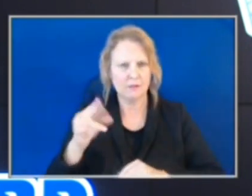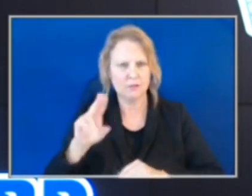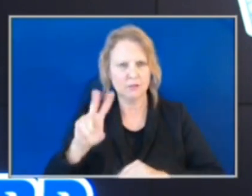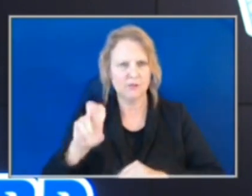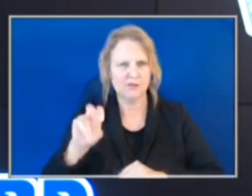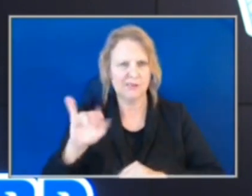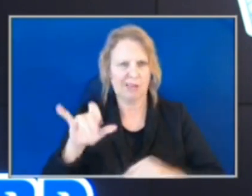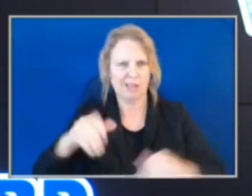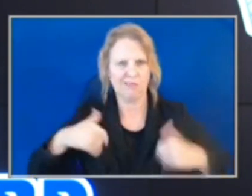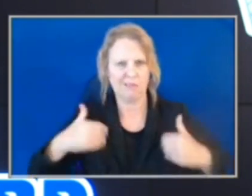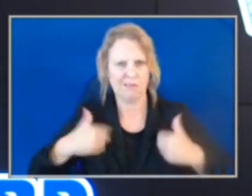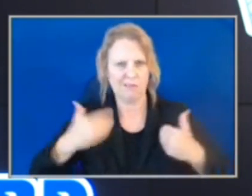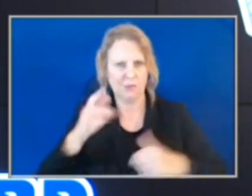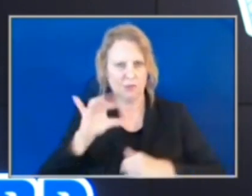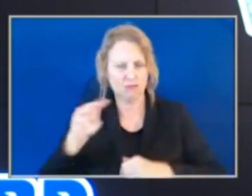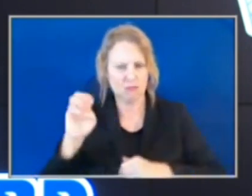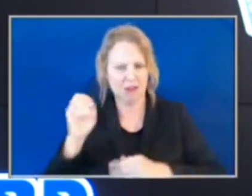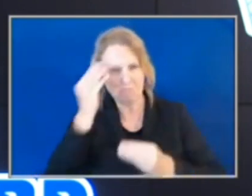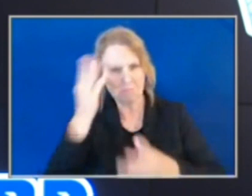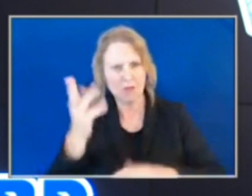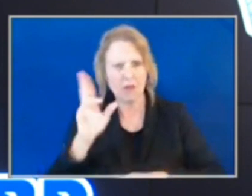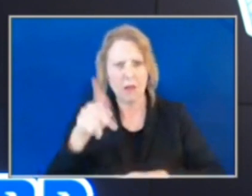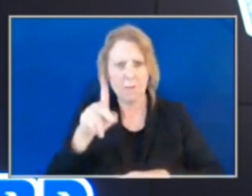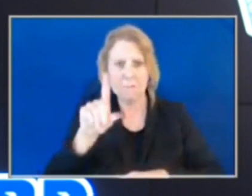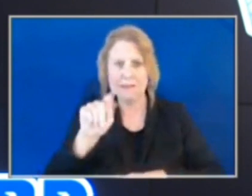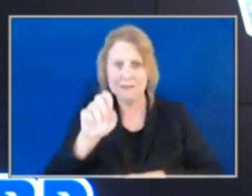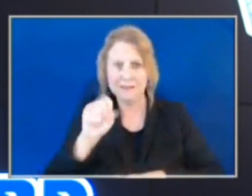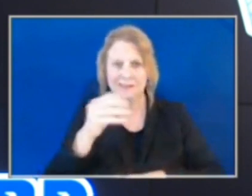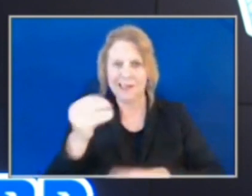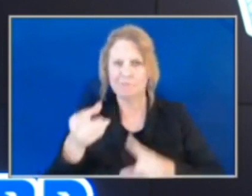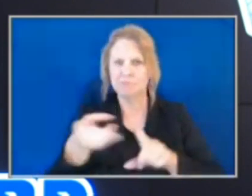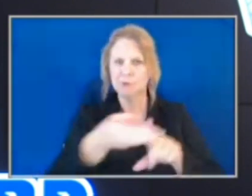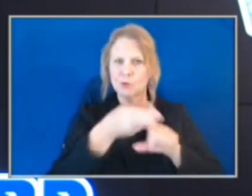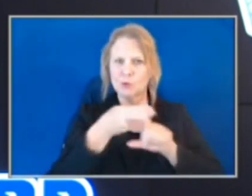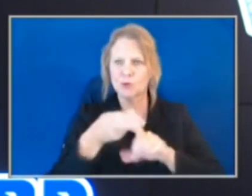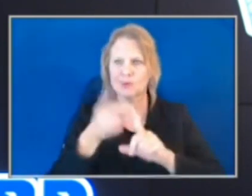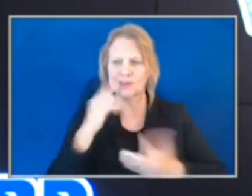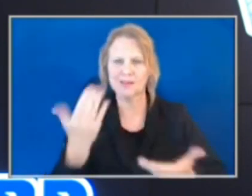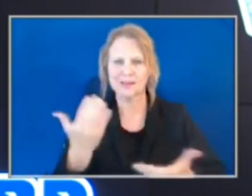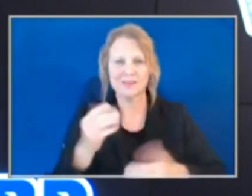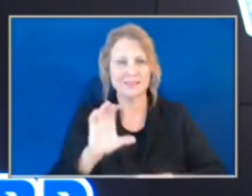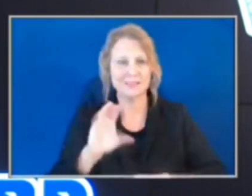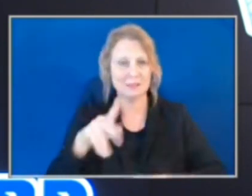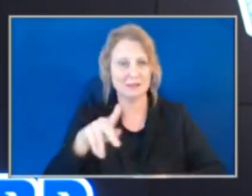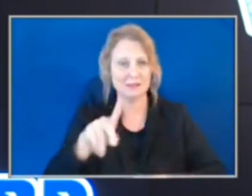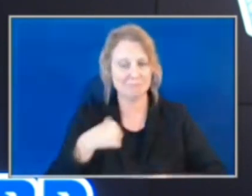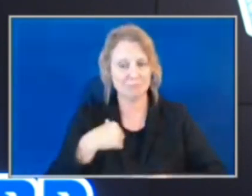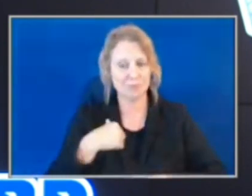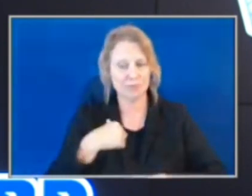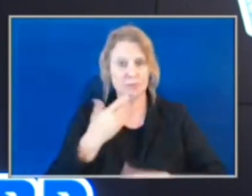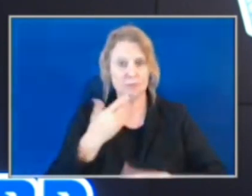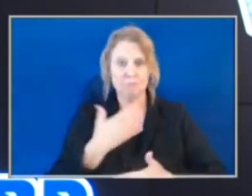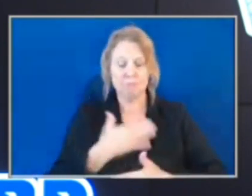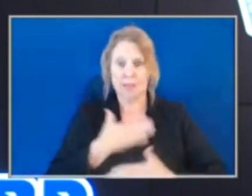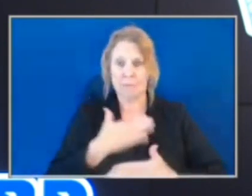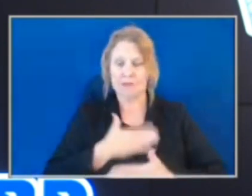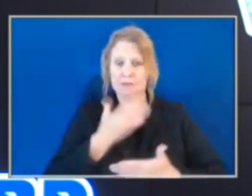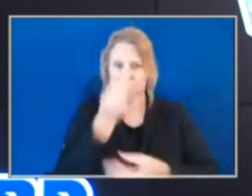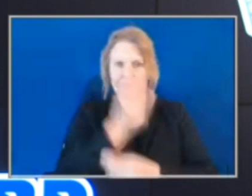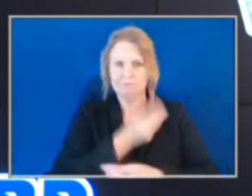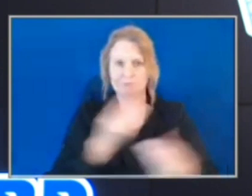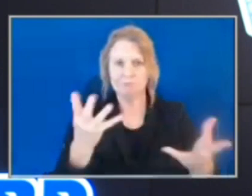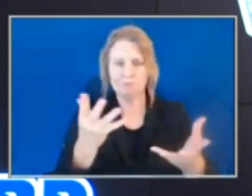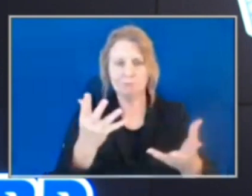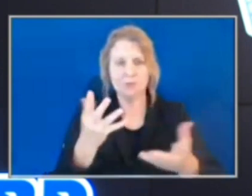an update on recruiting here at CMPD also. While we're pleased to announce that violent crime has continued to drop